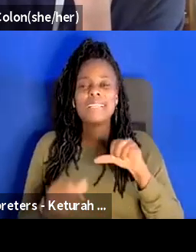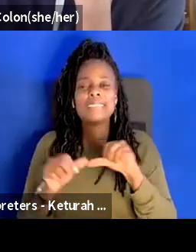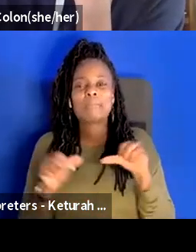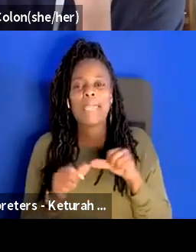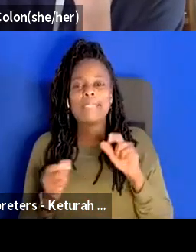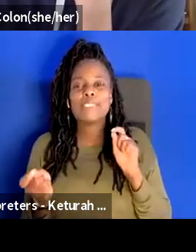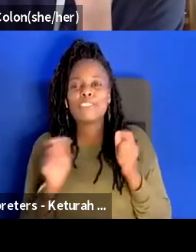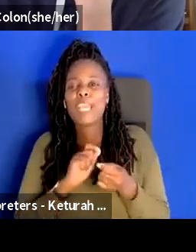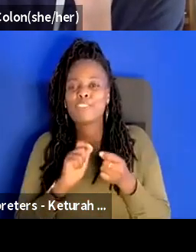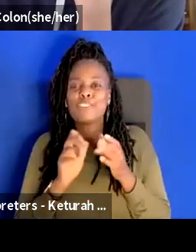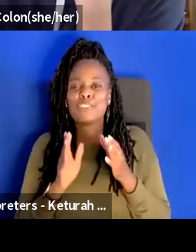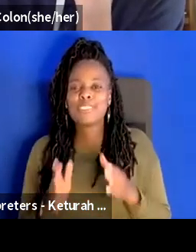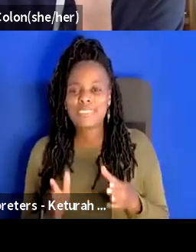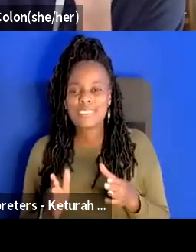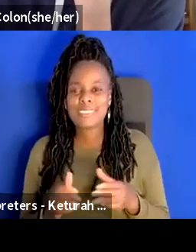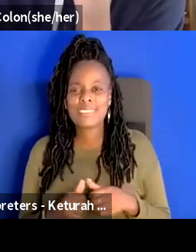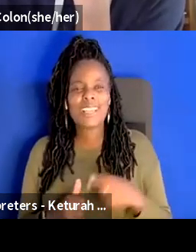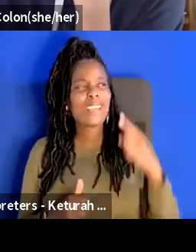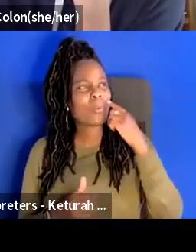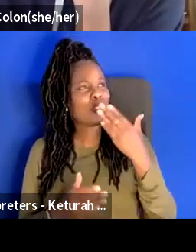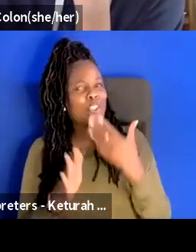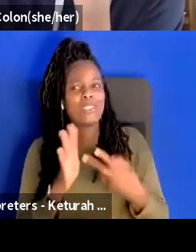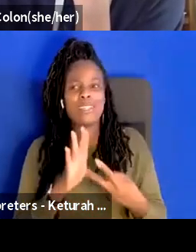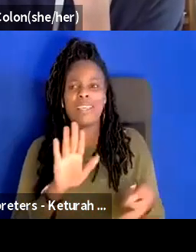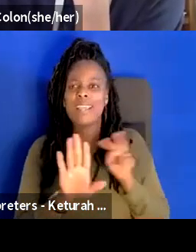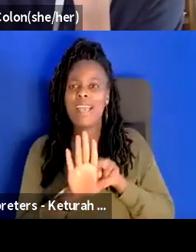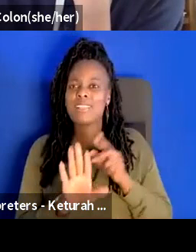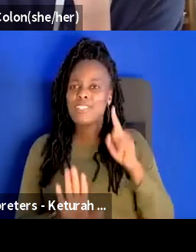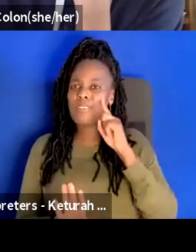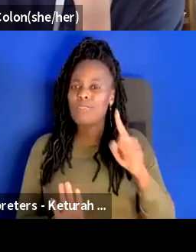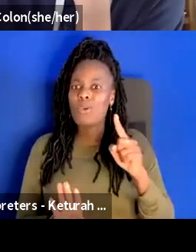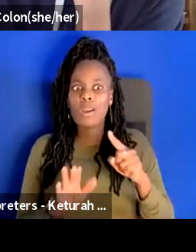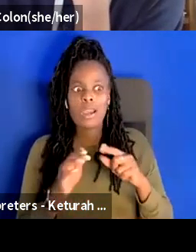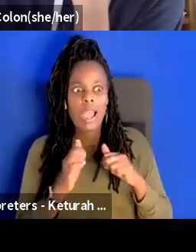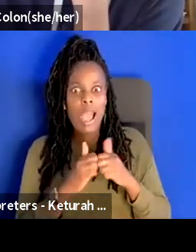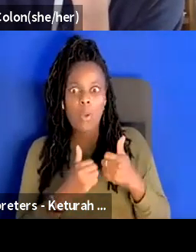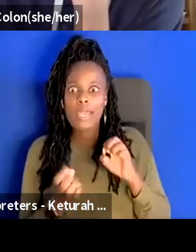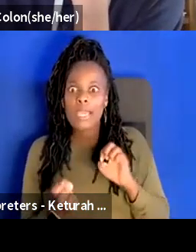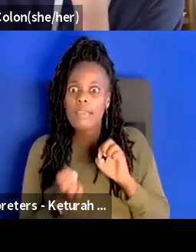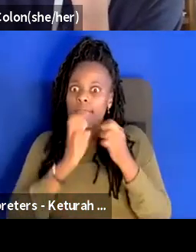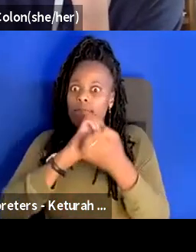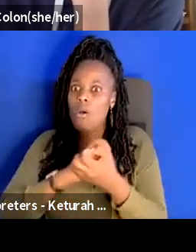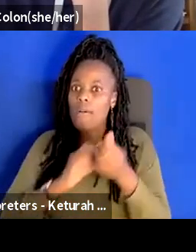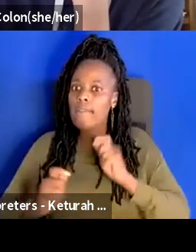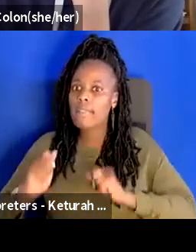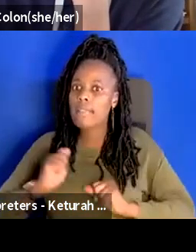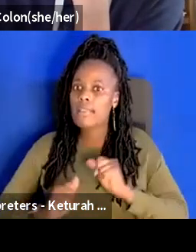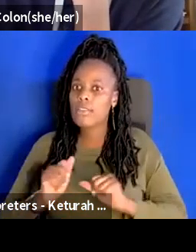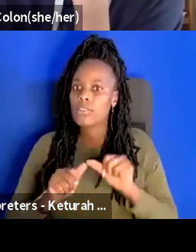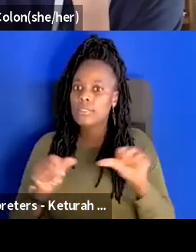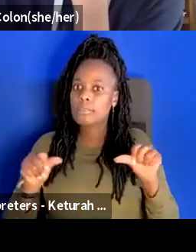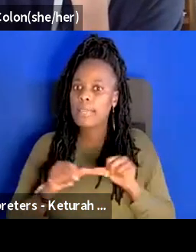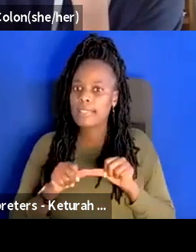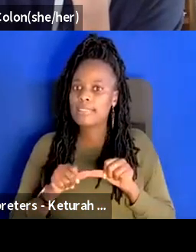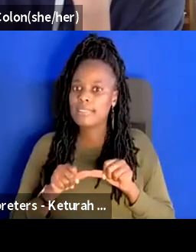analogy for the uh continuing evolution of what happens within the theater space so even as we talk